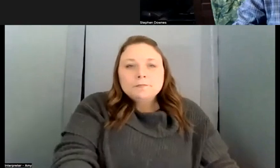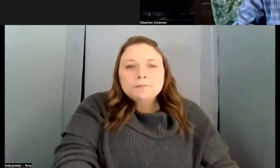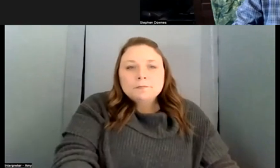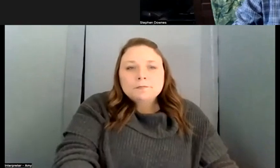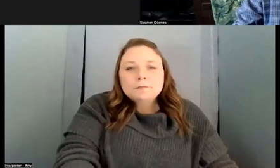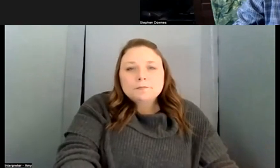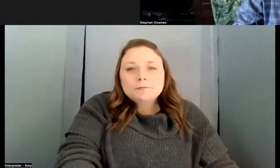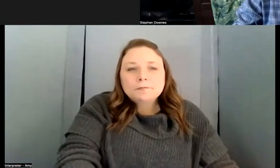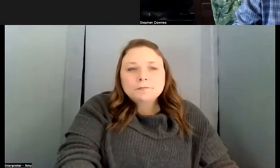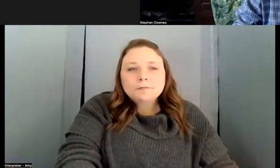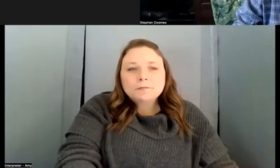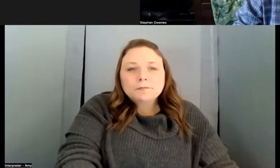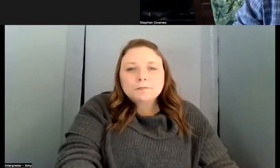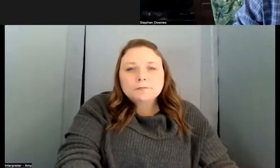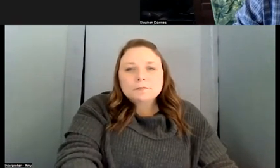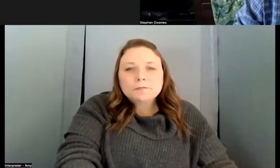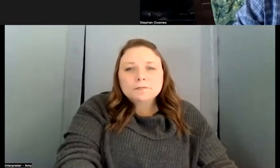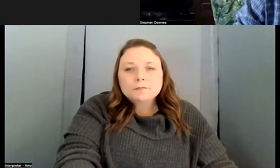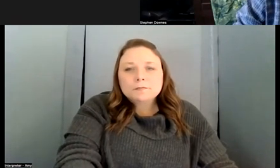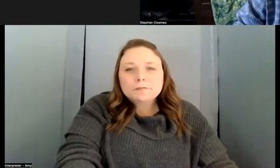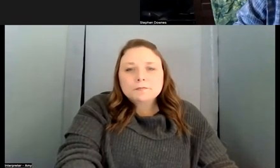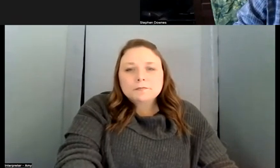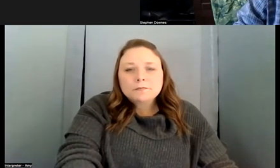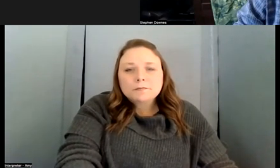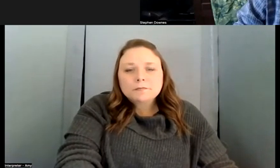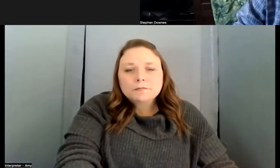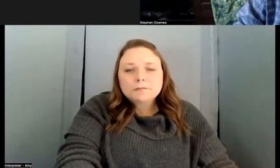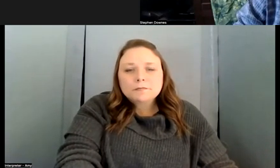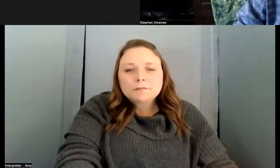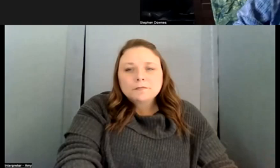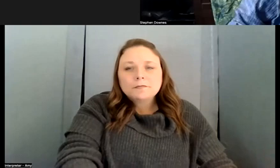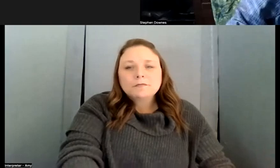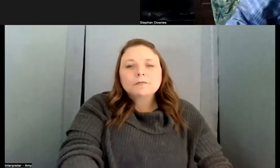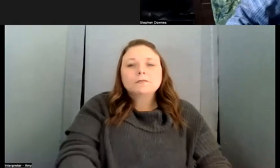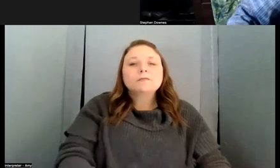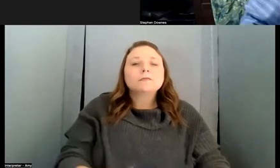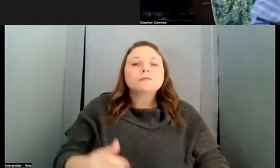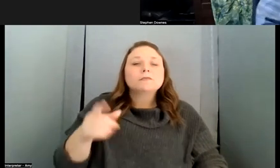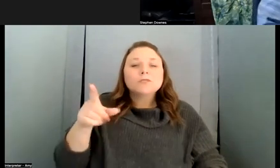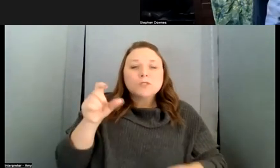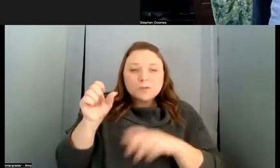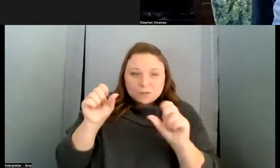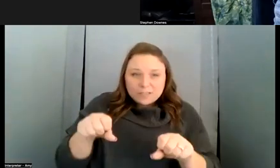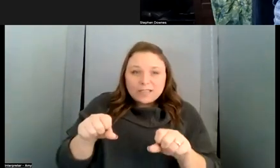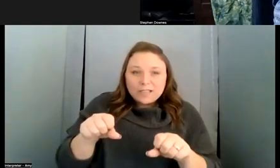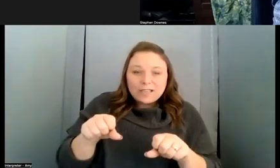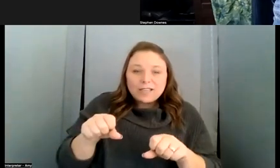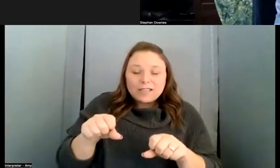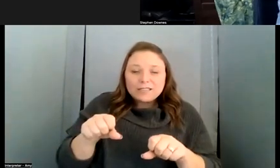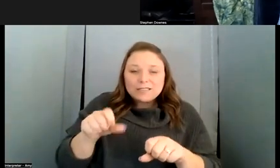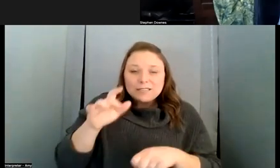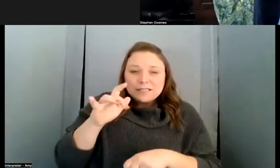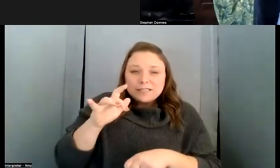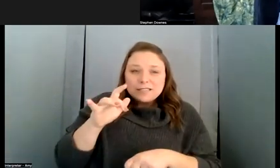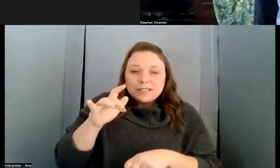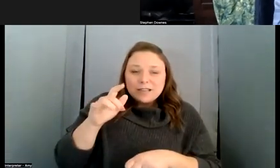there isn't a way of mass letting people in there there is actually if you go to um bruce if you want to go to part i